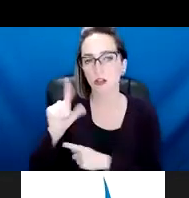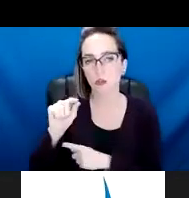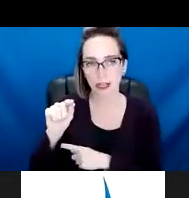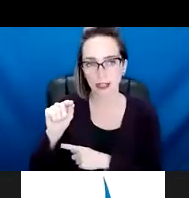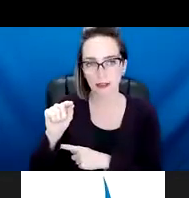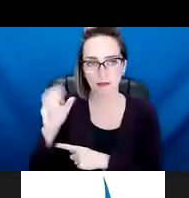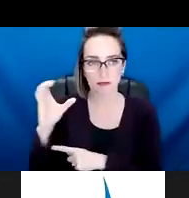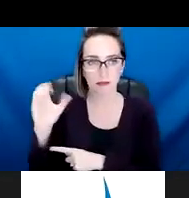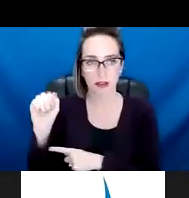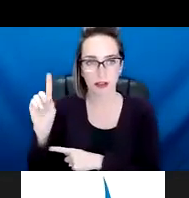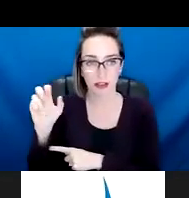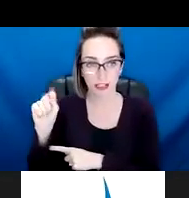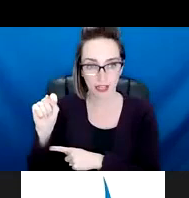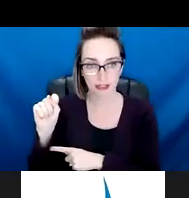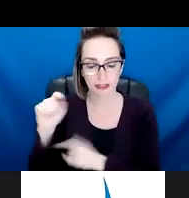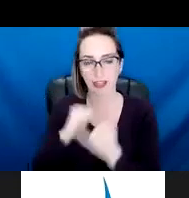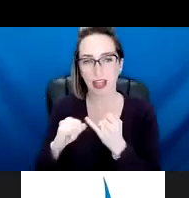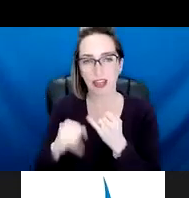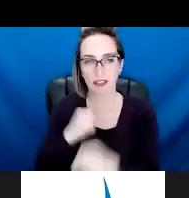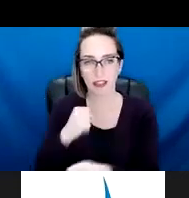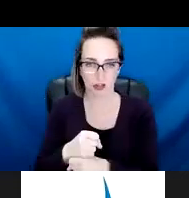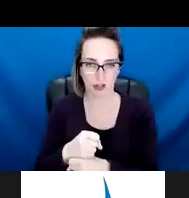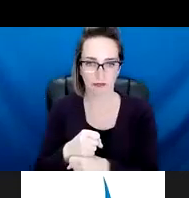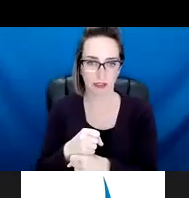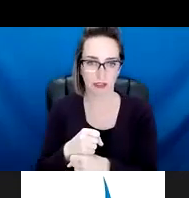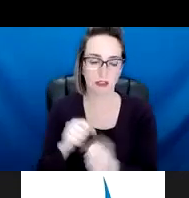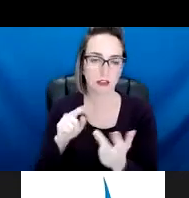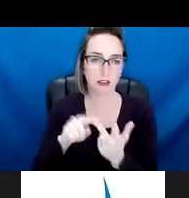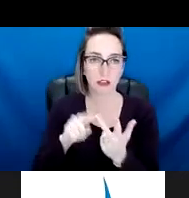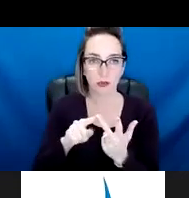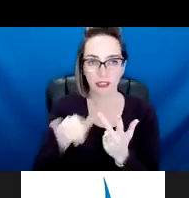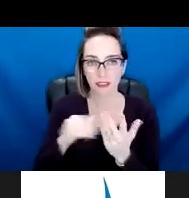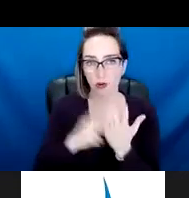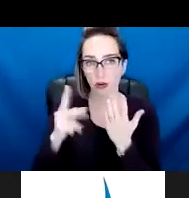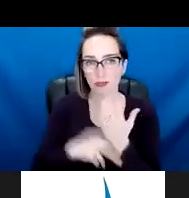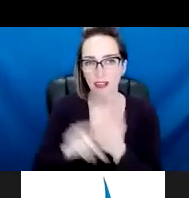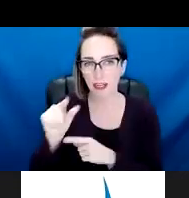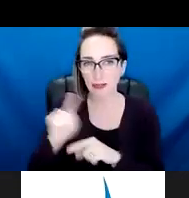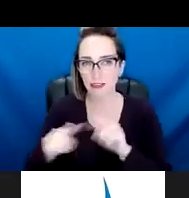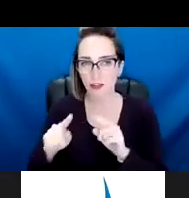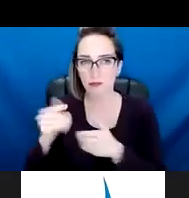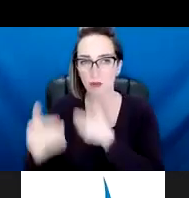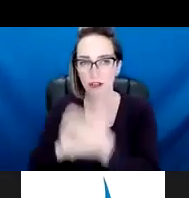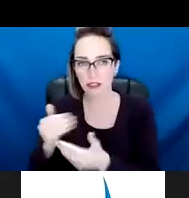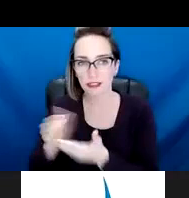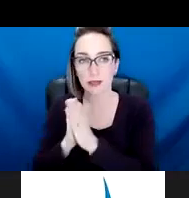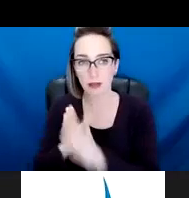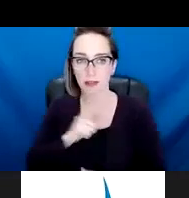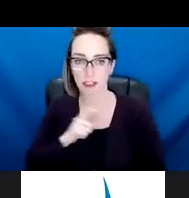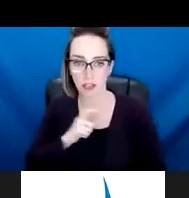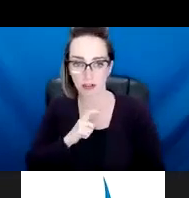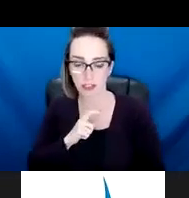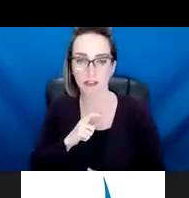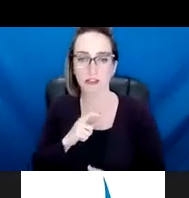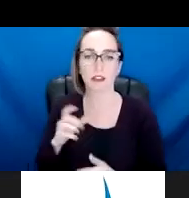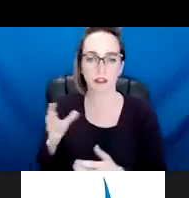in the end of the year. So the cadet program is a little different process for people to be police officers. It takes people who